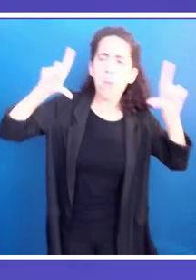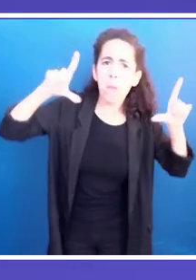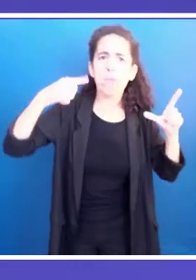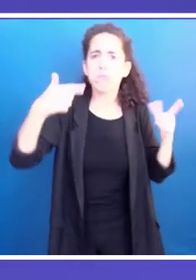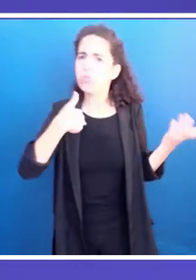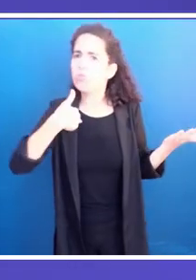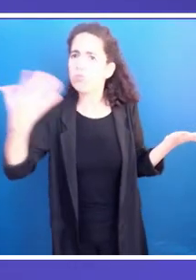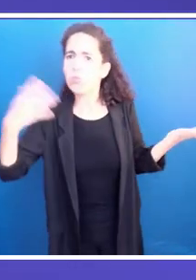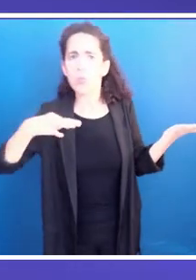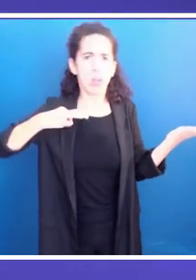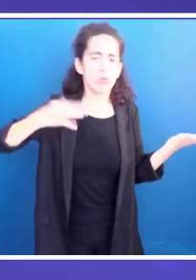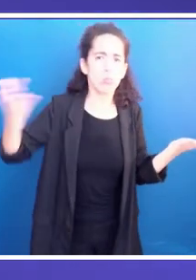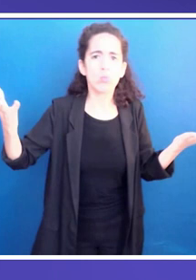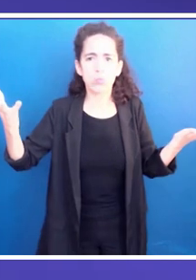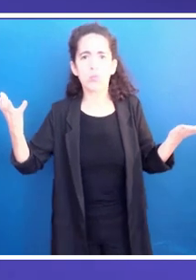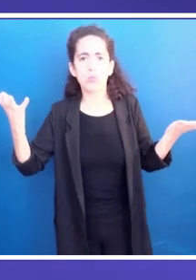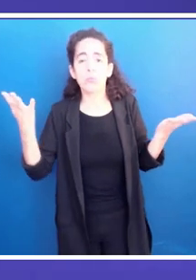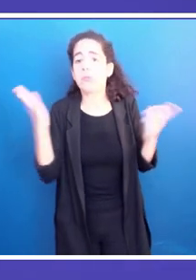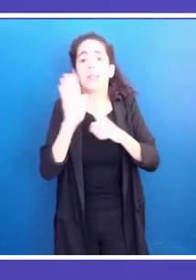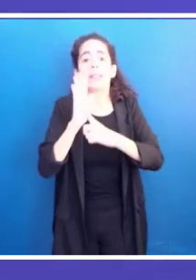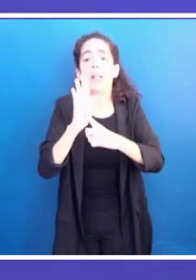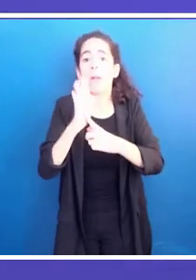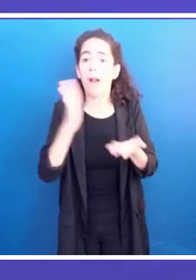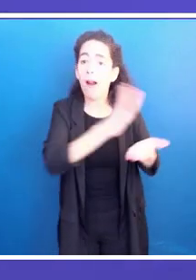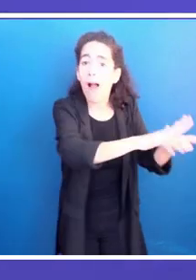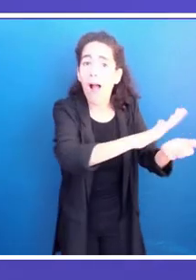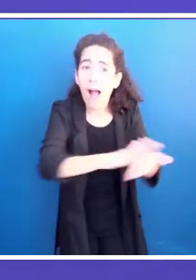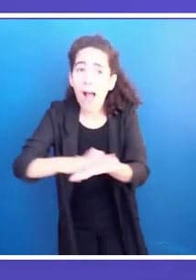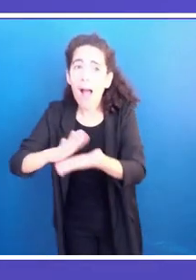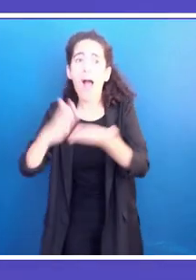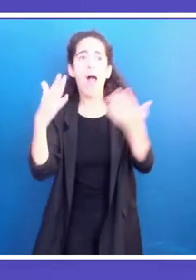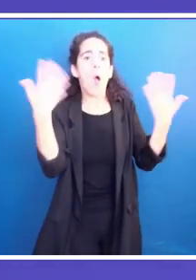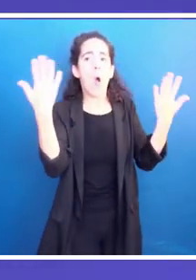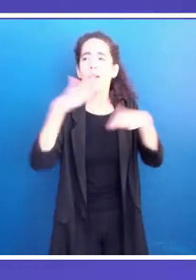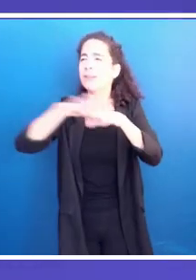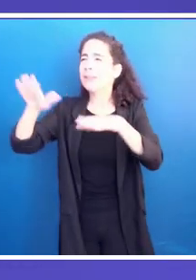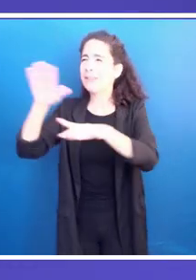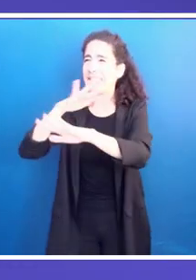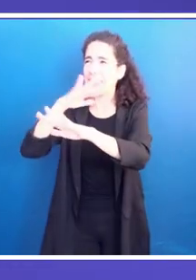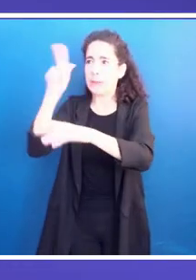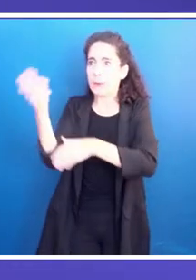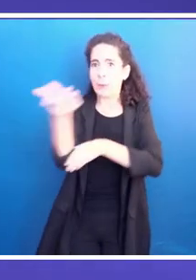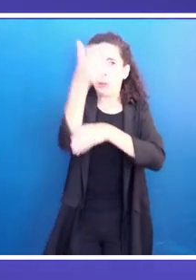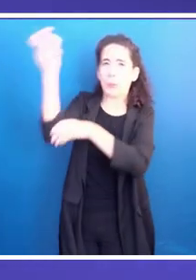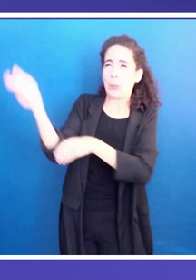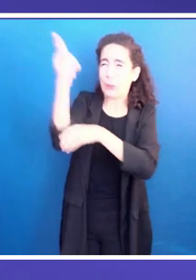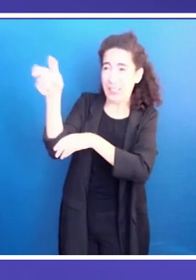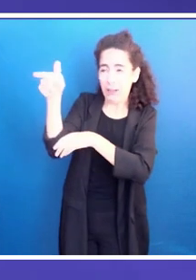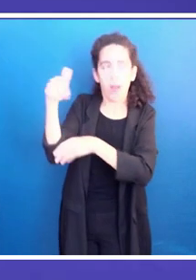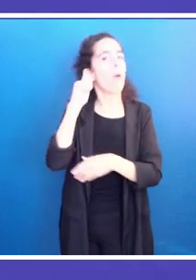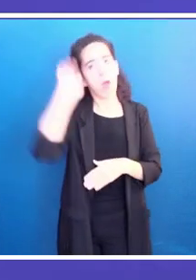that the Tunisian women have been present in all fields of work. As you might know,